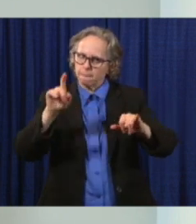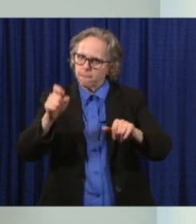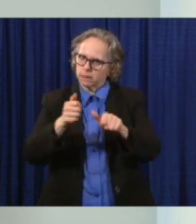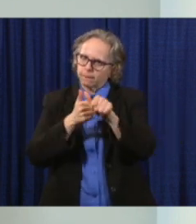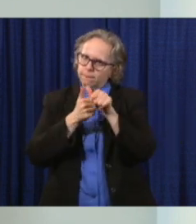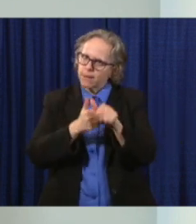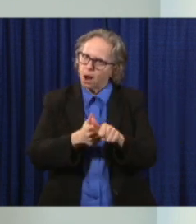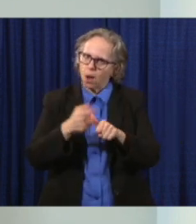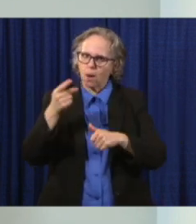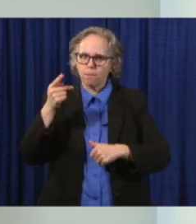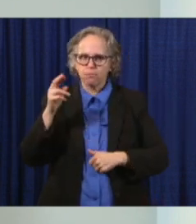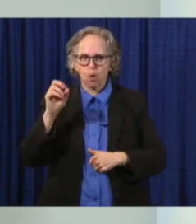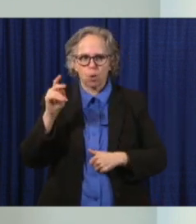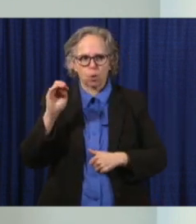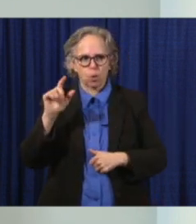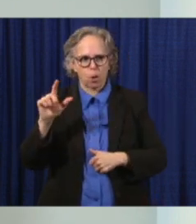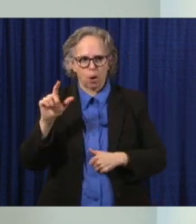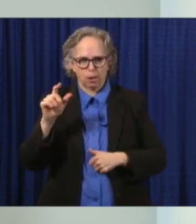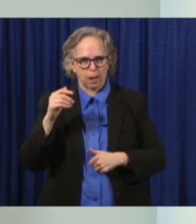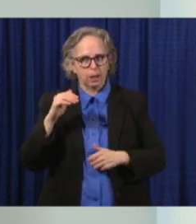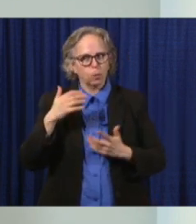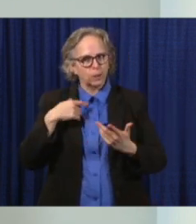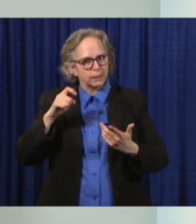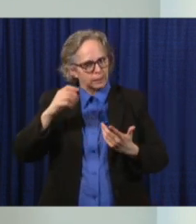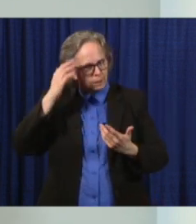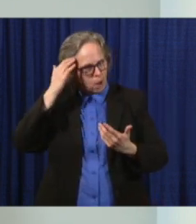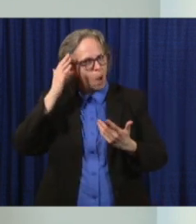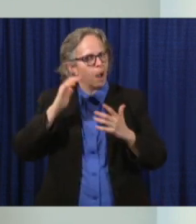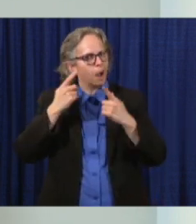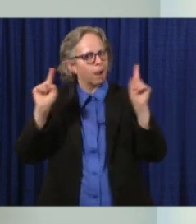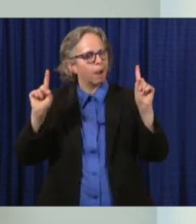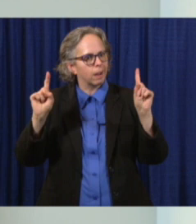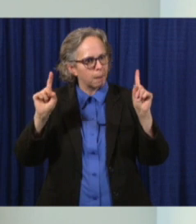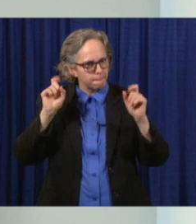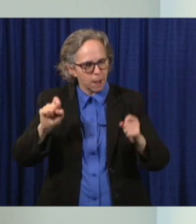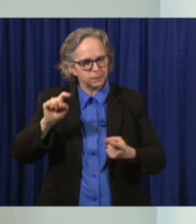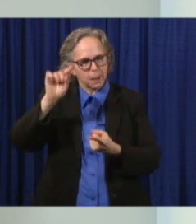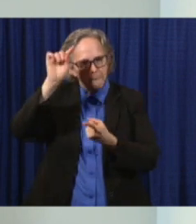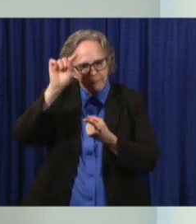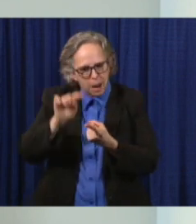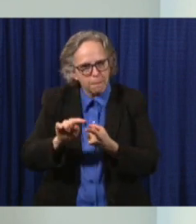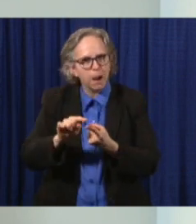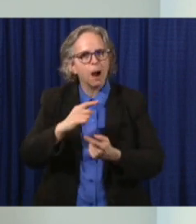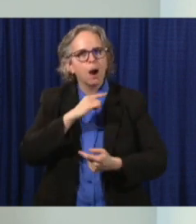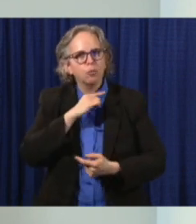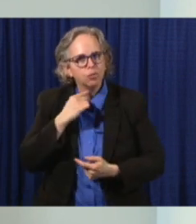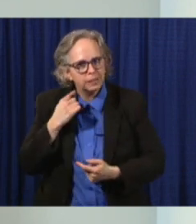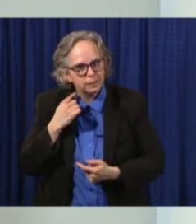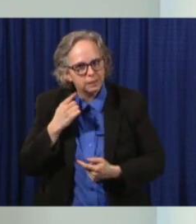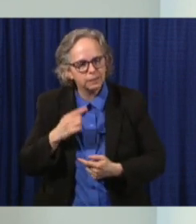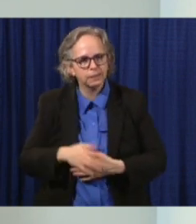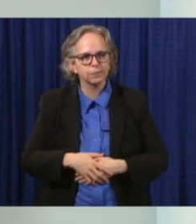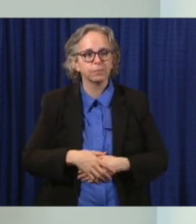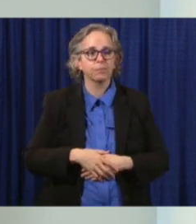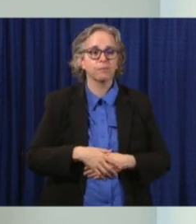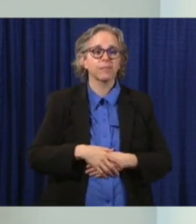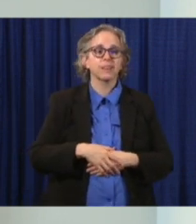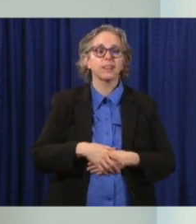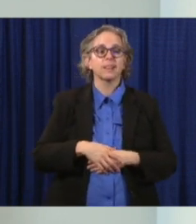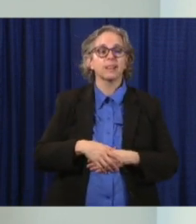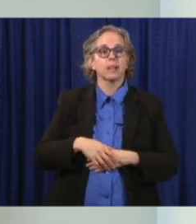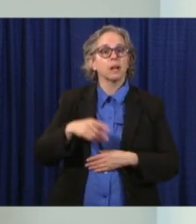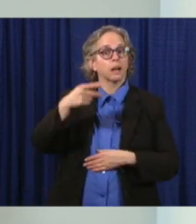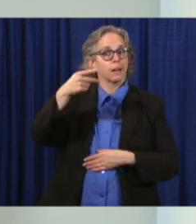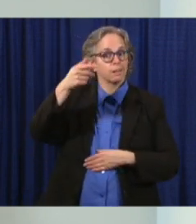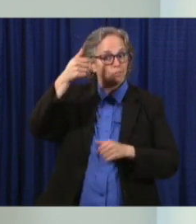followed to minimize our health risks. Additionally, with pools, pools, can reopen on May